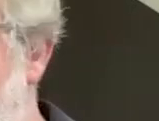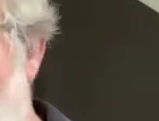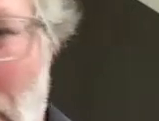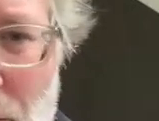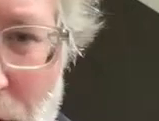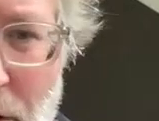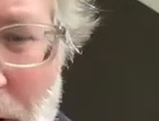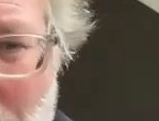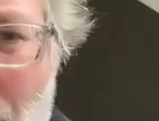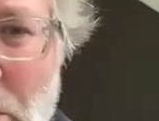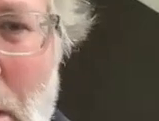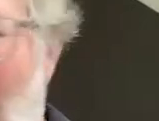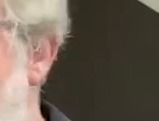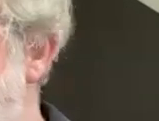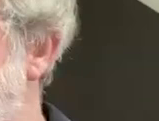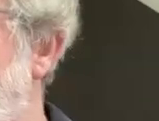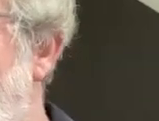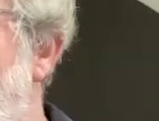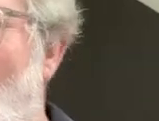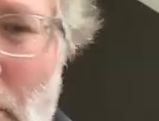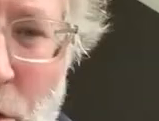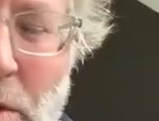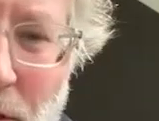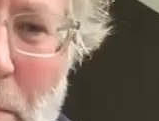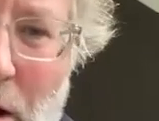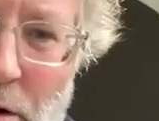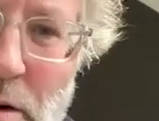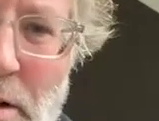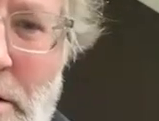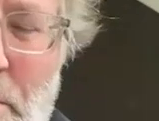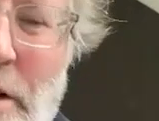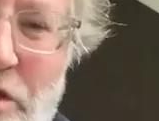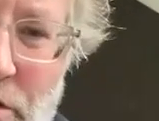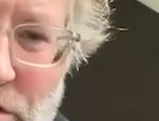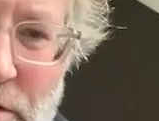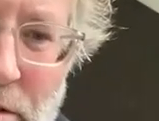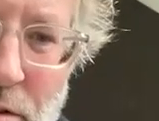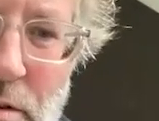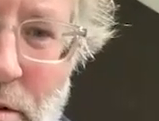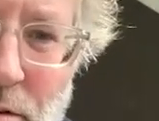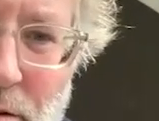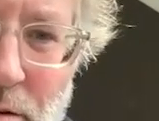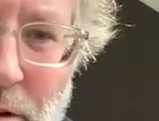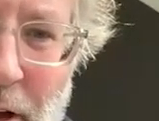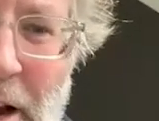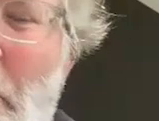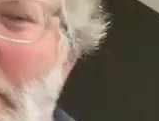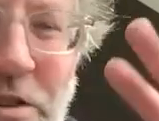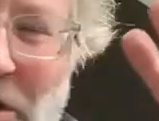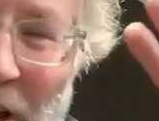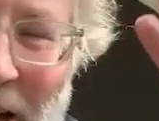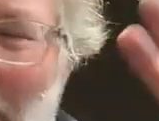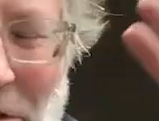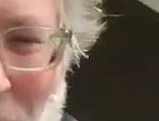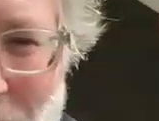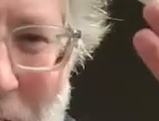modest but meaningful that comm shops have in their purview within their power to make changes oh boy well you know and i realize